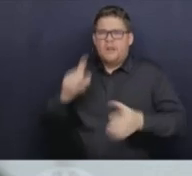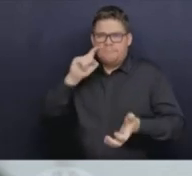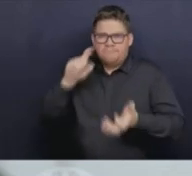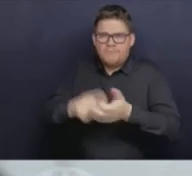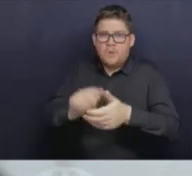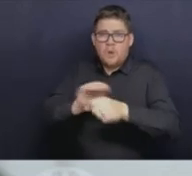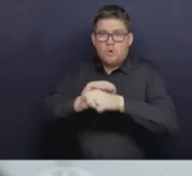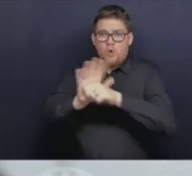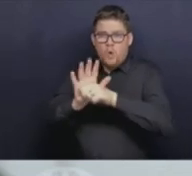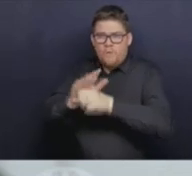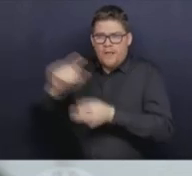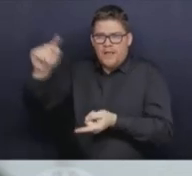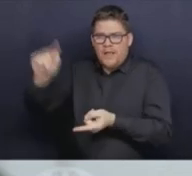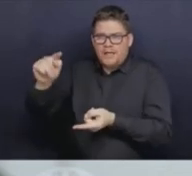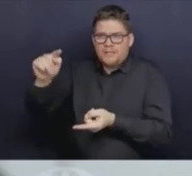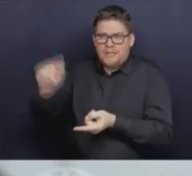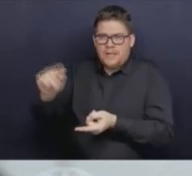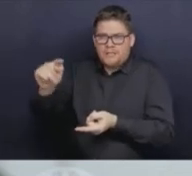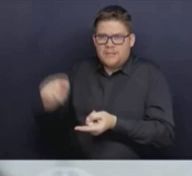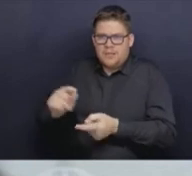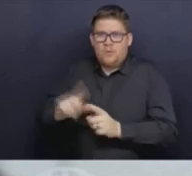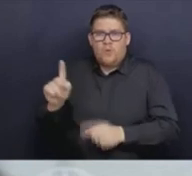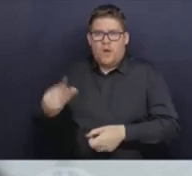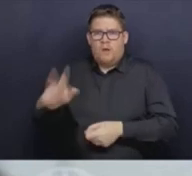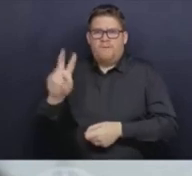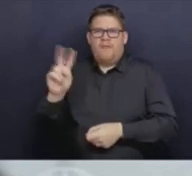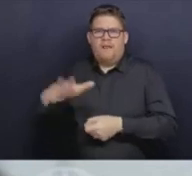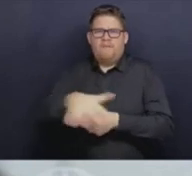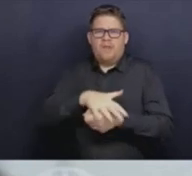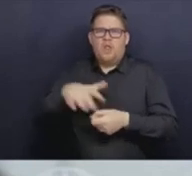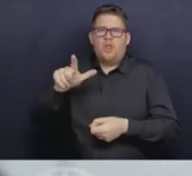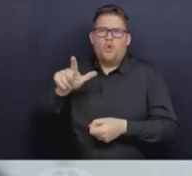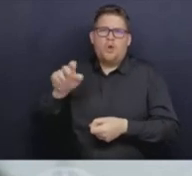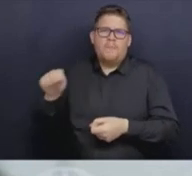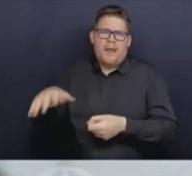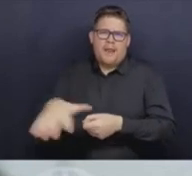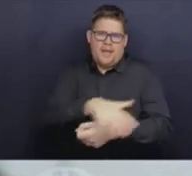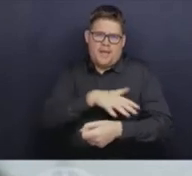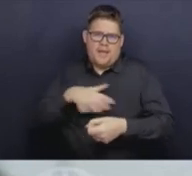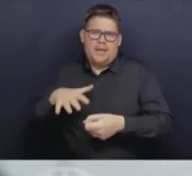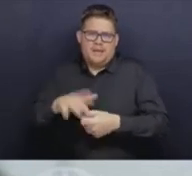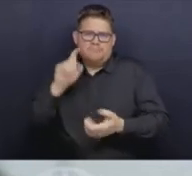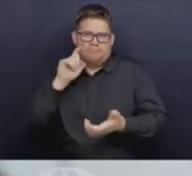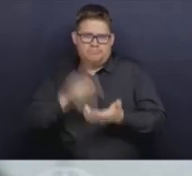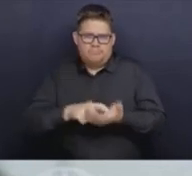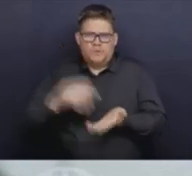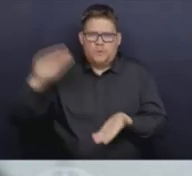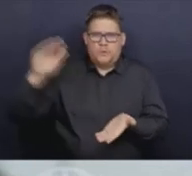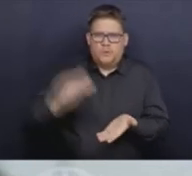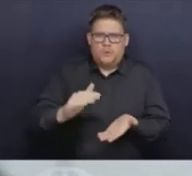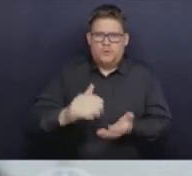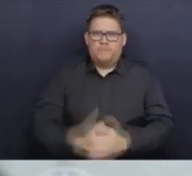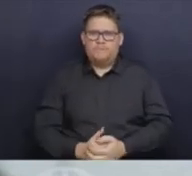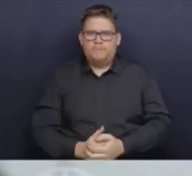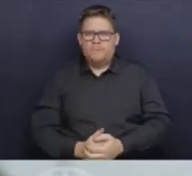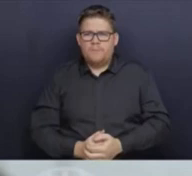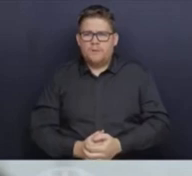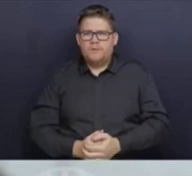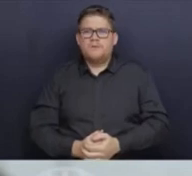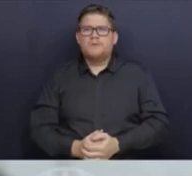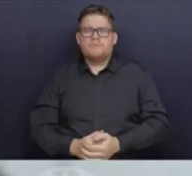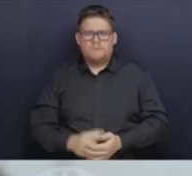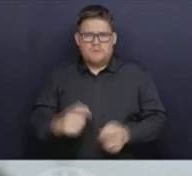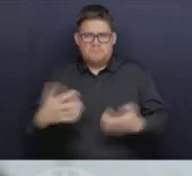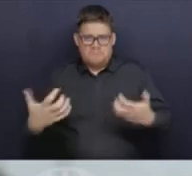of the lower mainland, which is in keeping with the same thing we're seeing in visits to clinics, in long-term care outbreaks, and in the testing